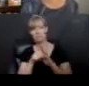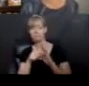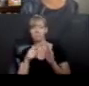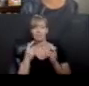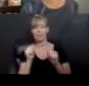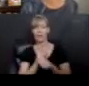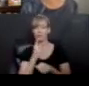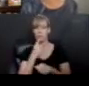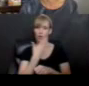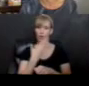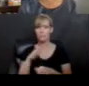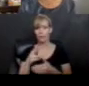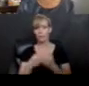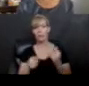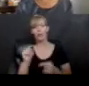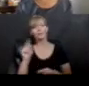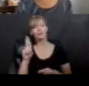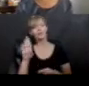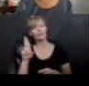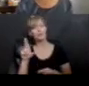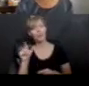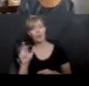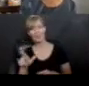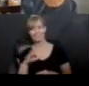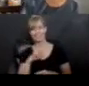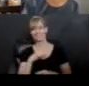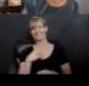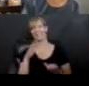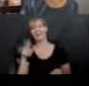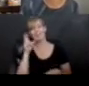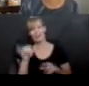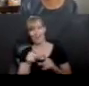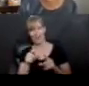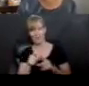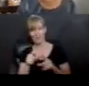word. Tubular. I love it. I haven't heard that one before.